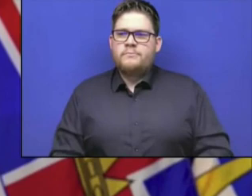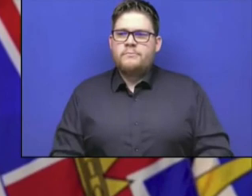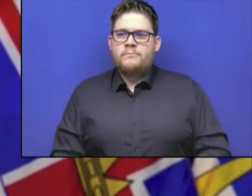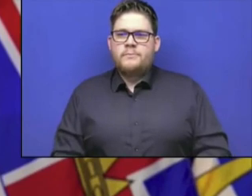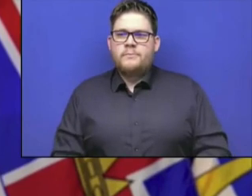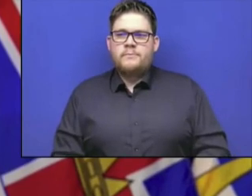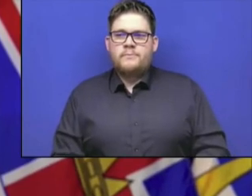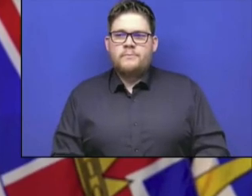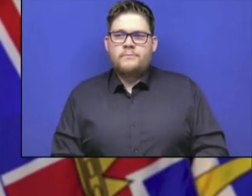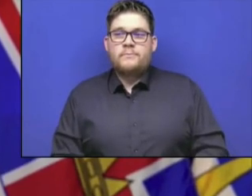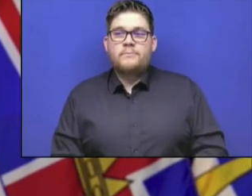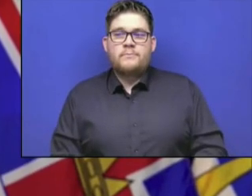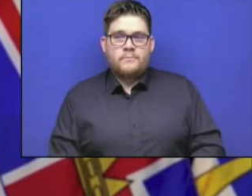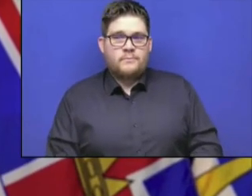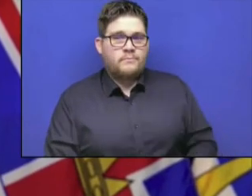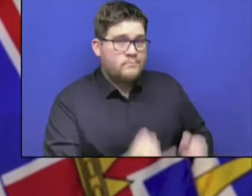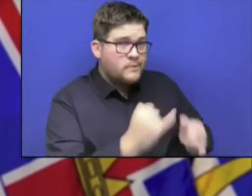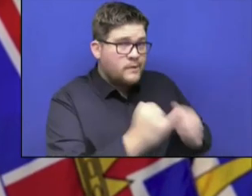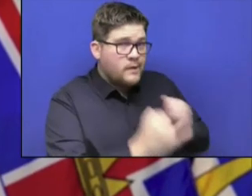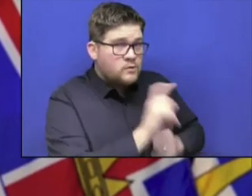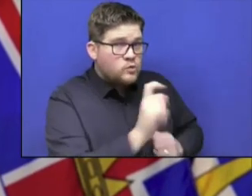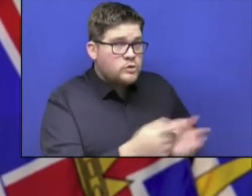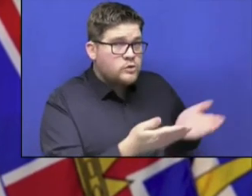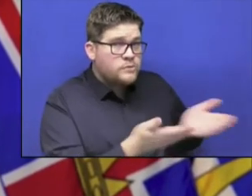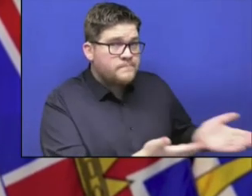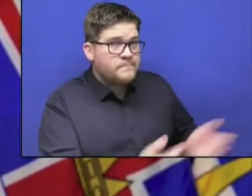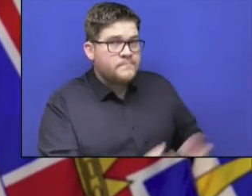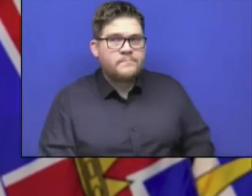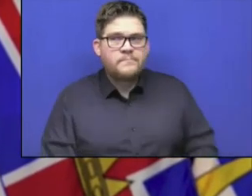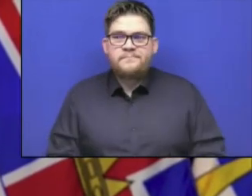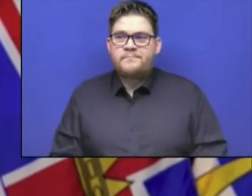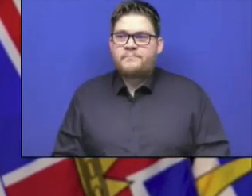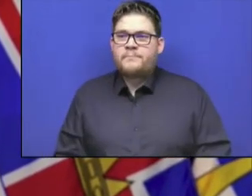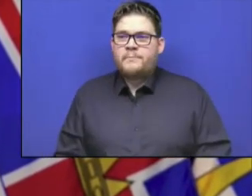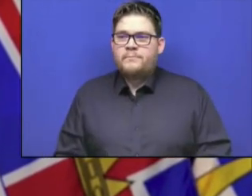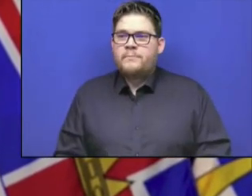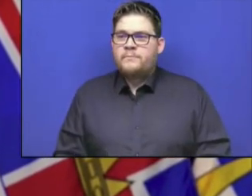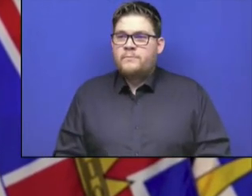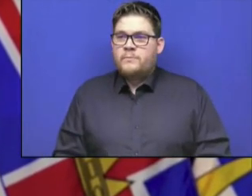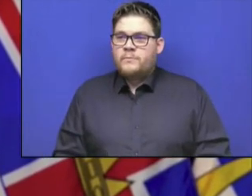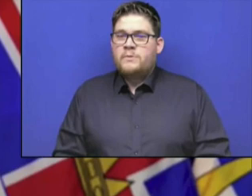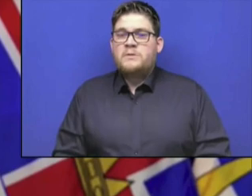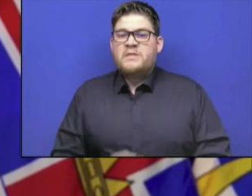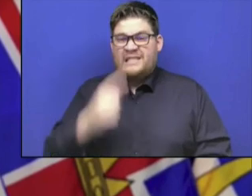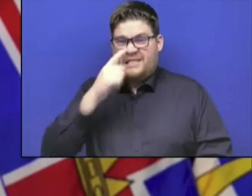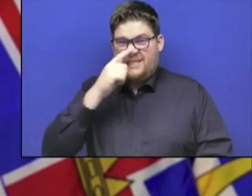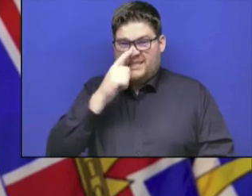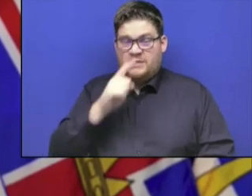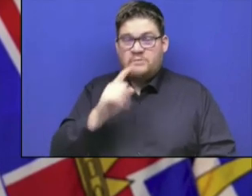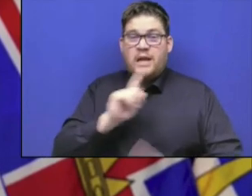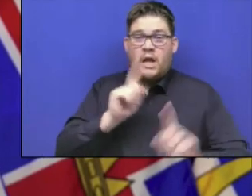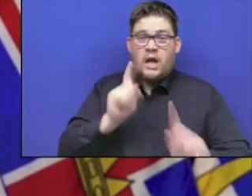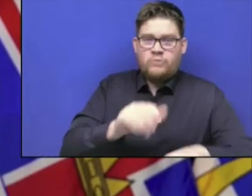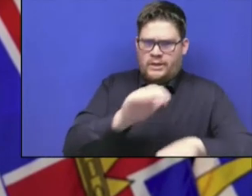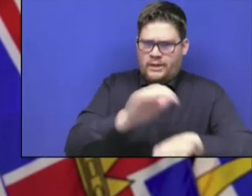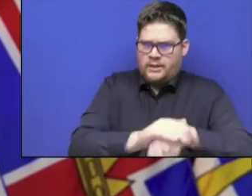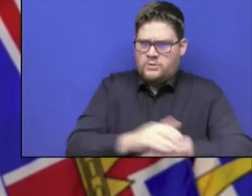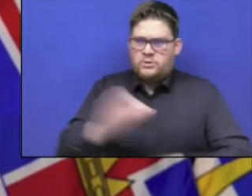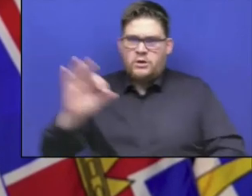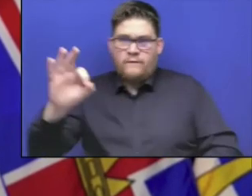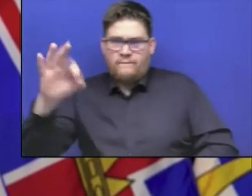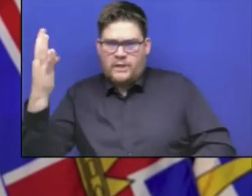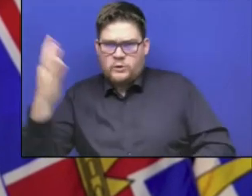of course, if we could have answers in English and French, please. So we're looking at today's presentation and the three projections